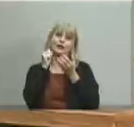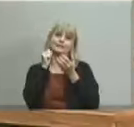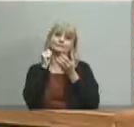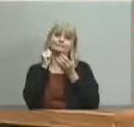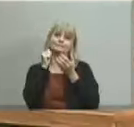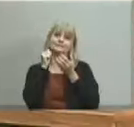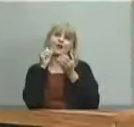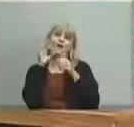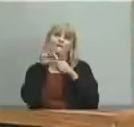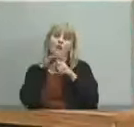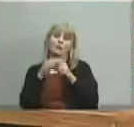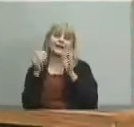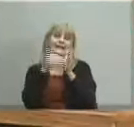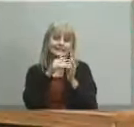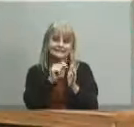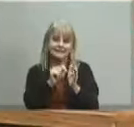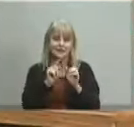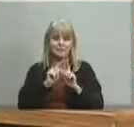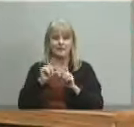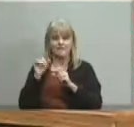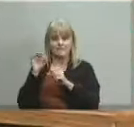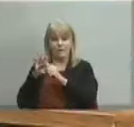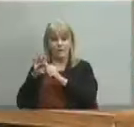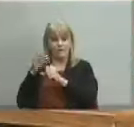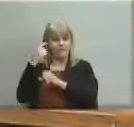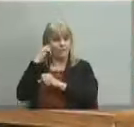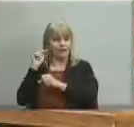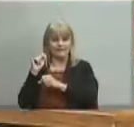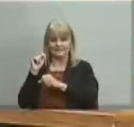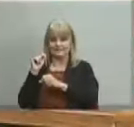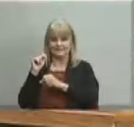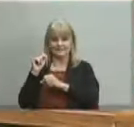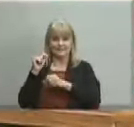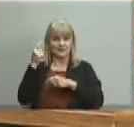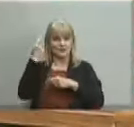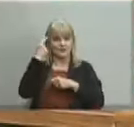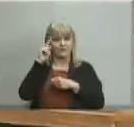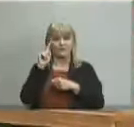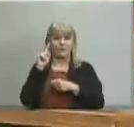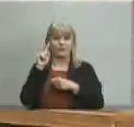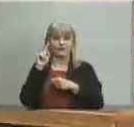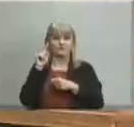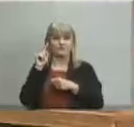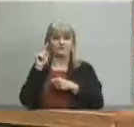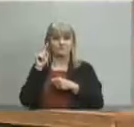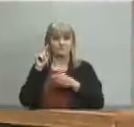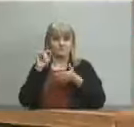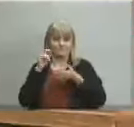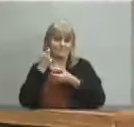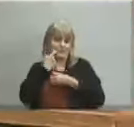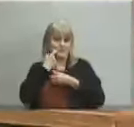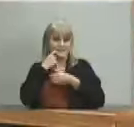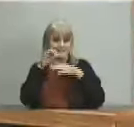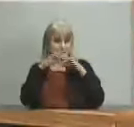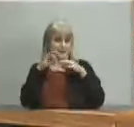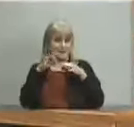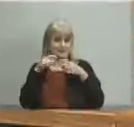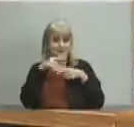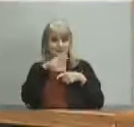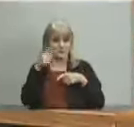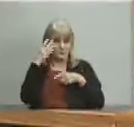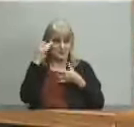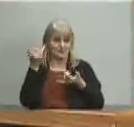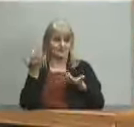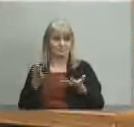going to vote against it but i'm not going to be able to vote for it either for the reasons that i've explained other comments